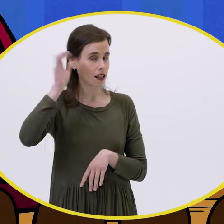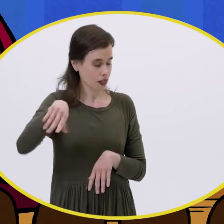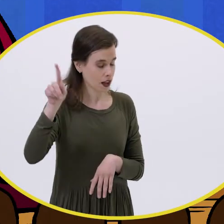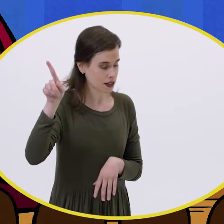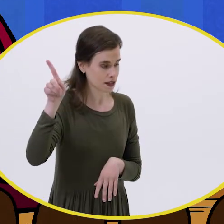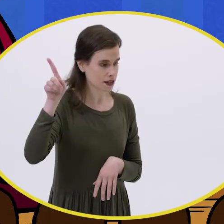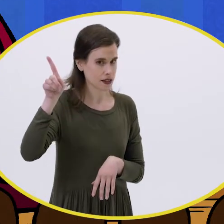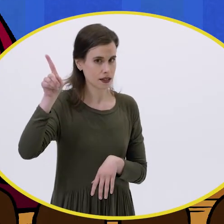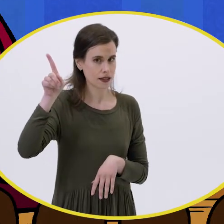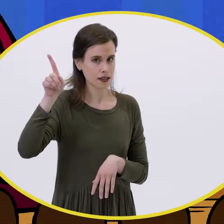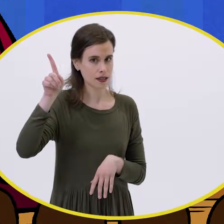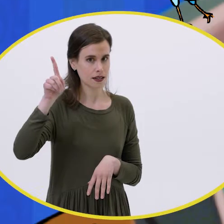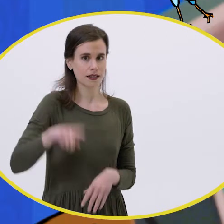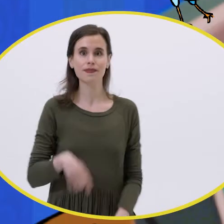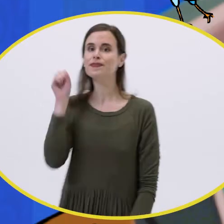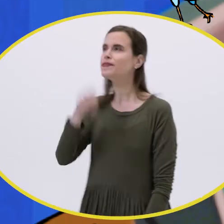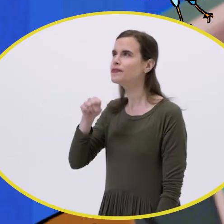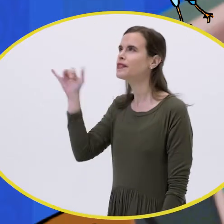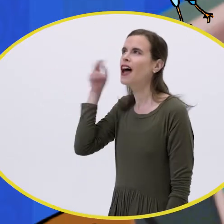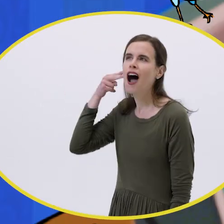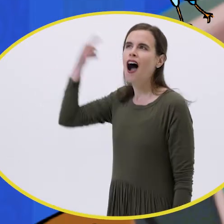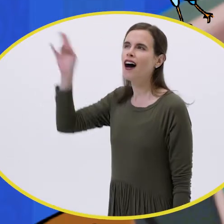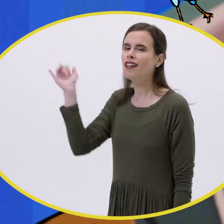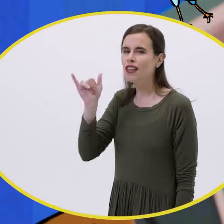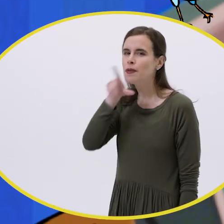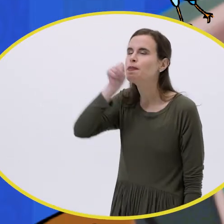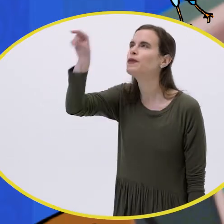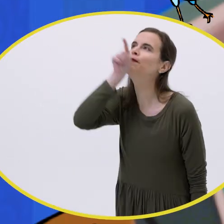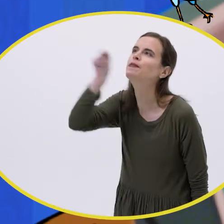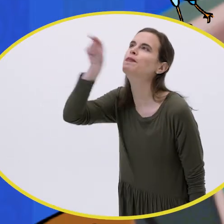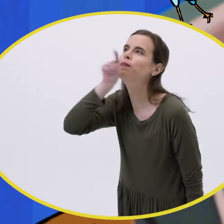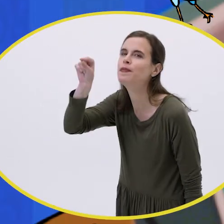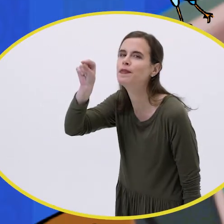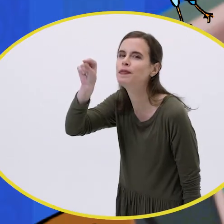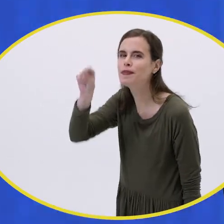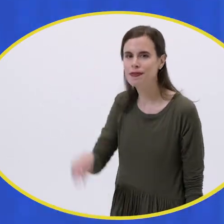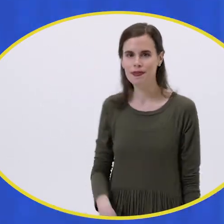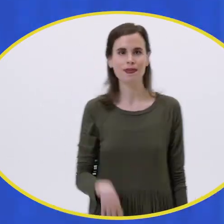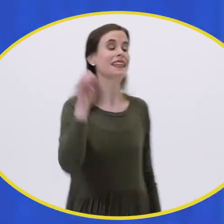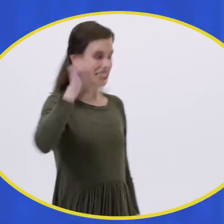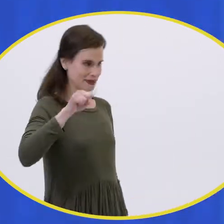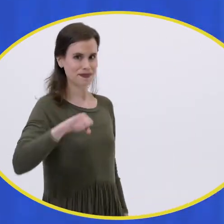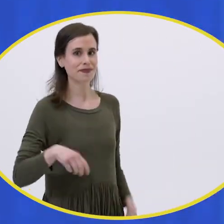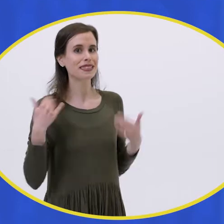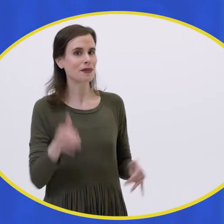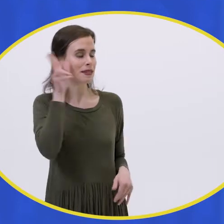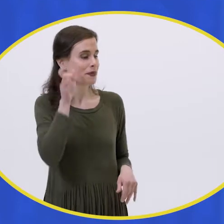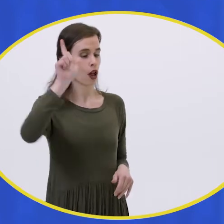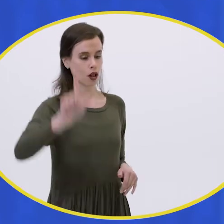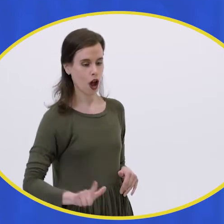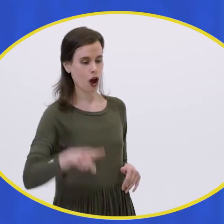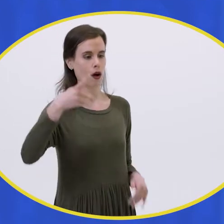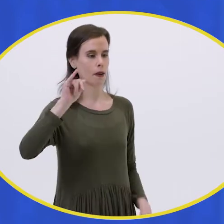Did you hear the high bell? Yes High like a bird's chirp Yes Now